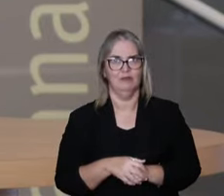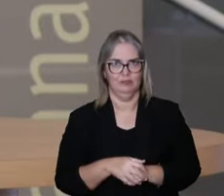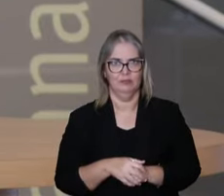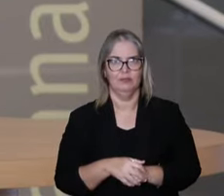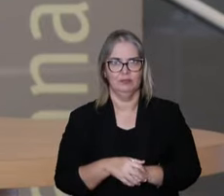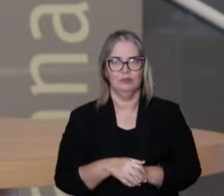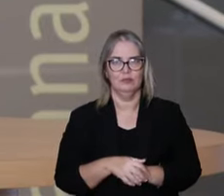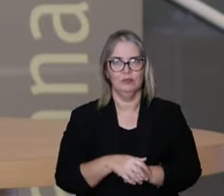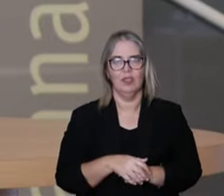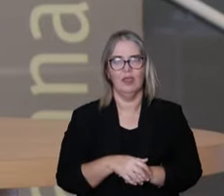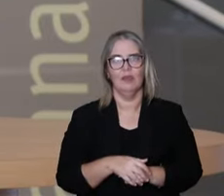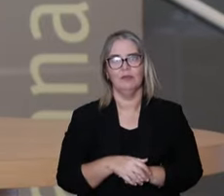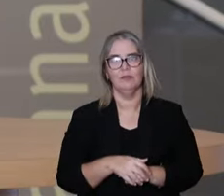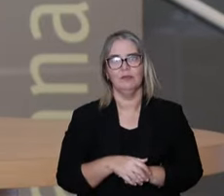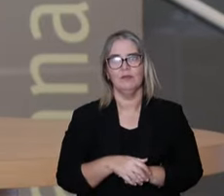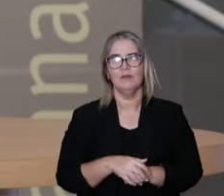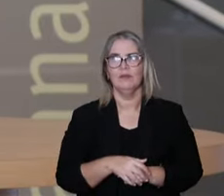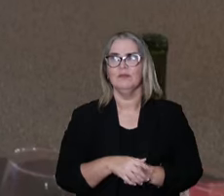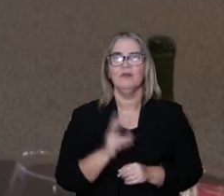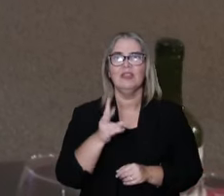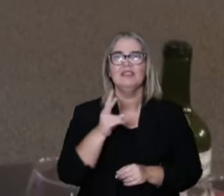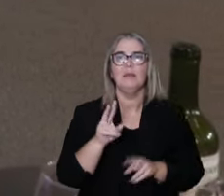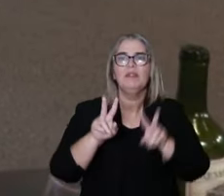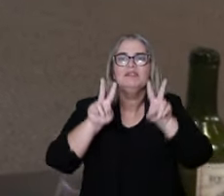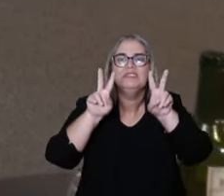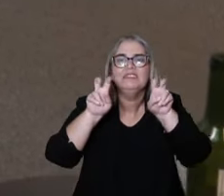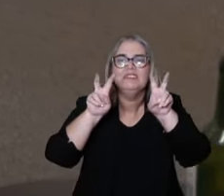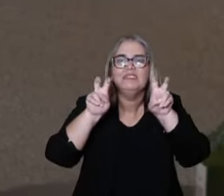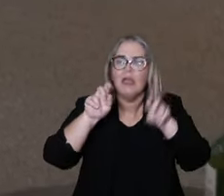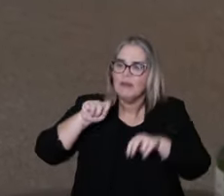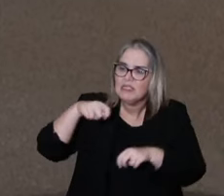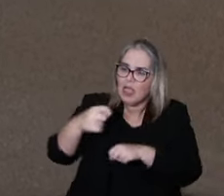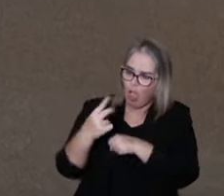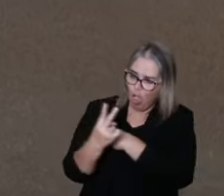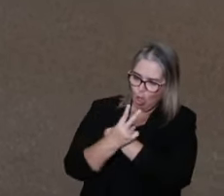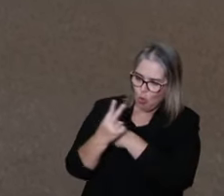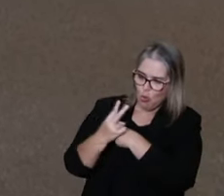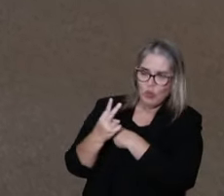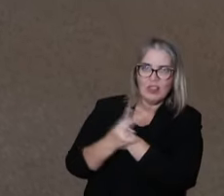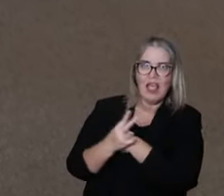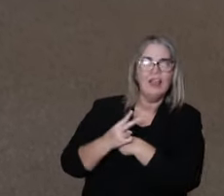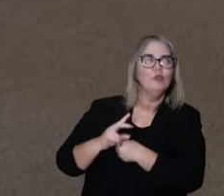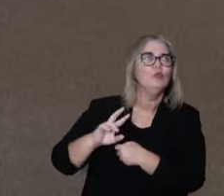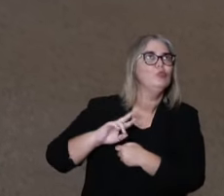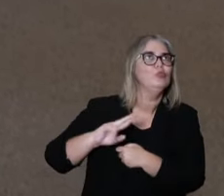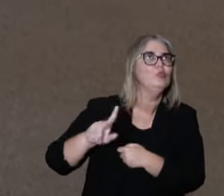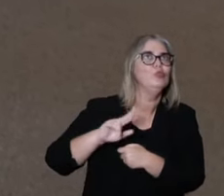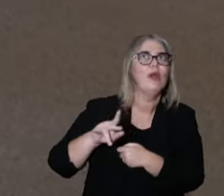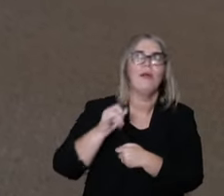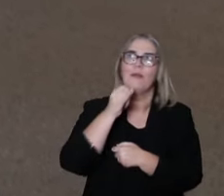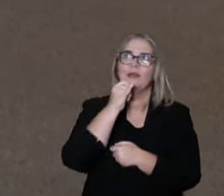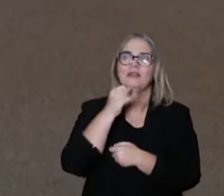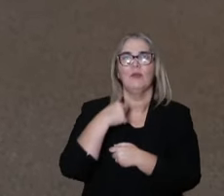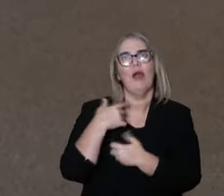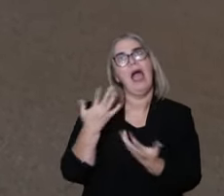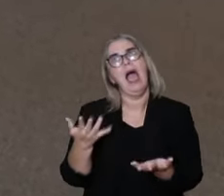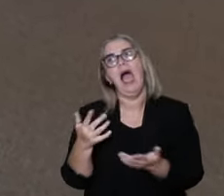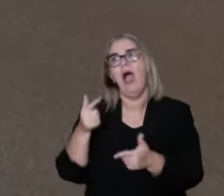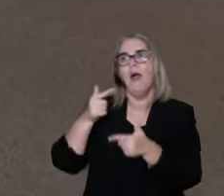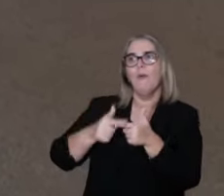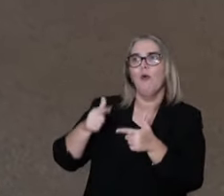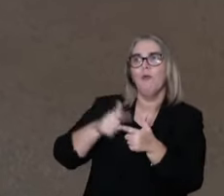though we don't look at integrative practices, care is not in the horizon of,